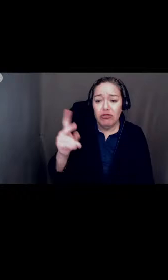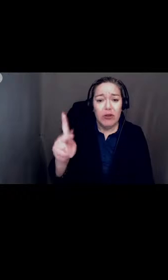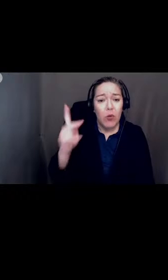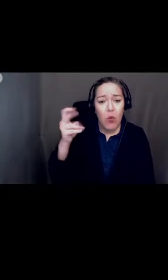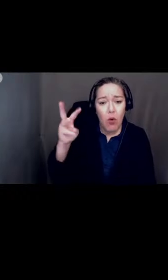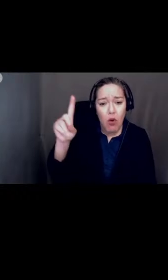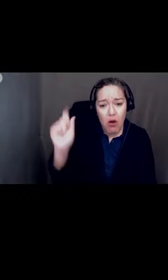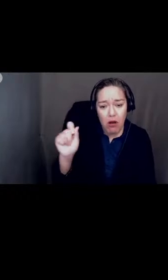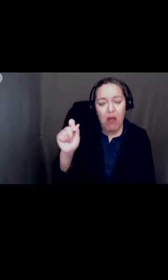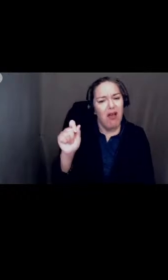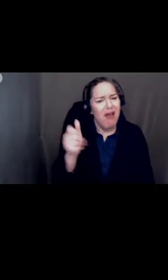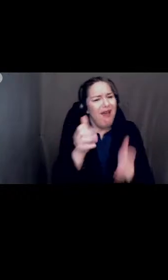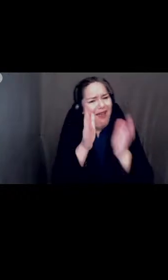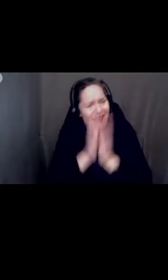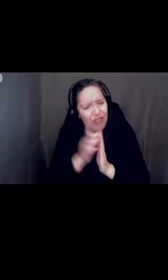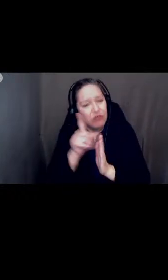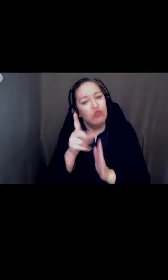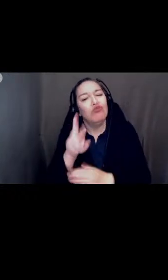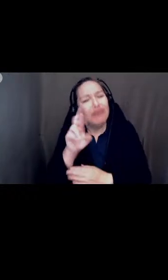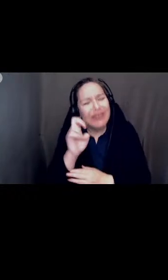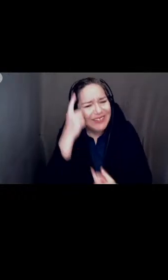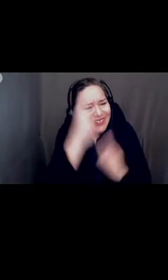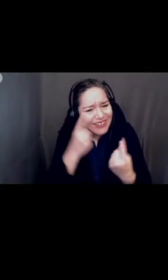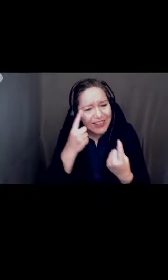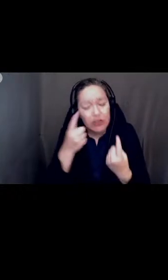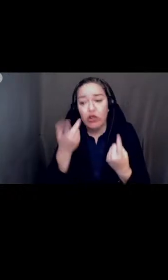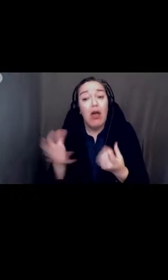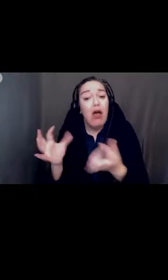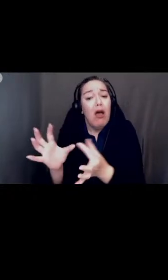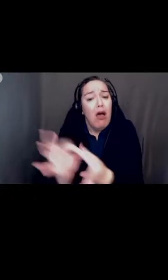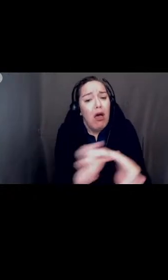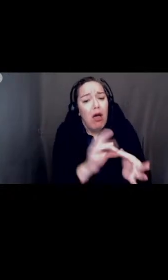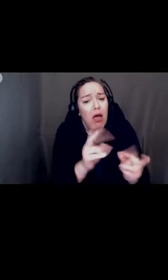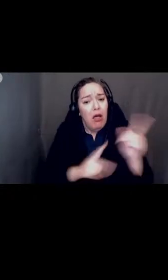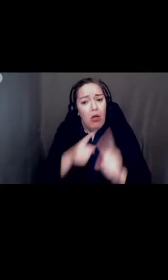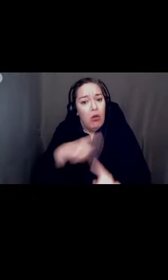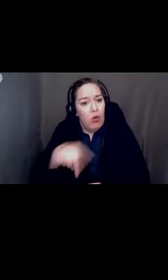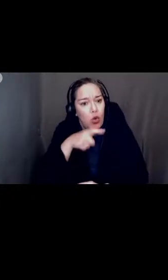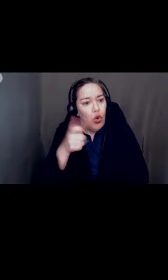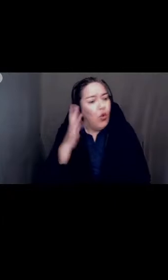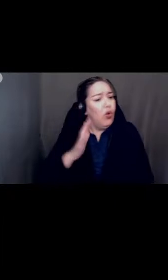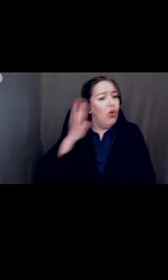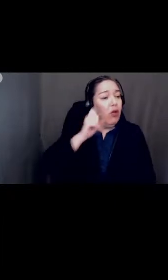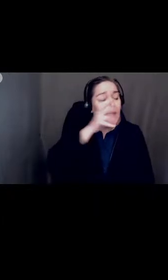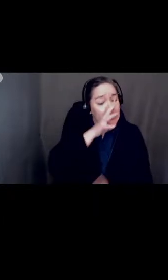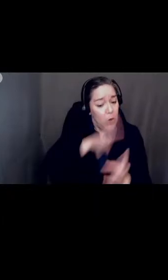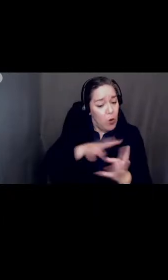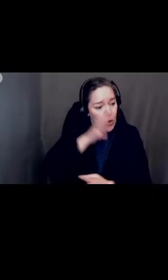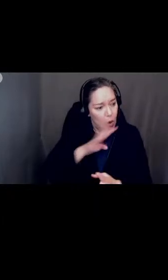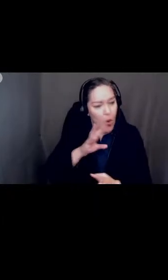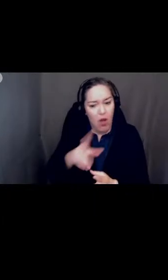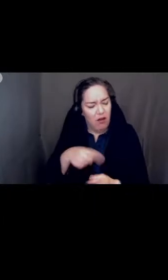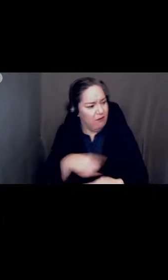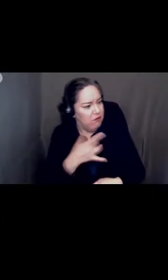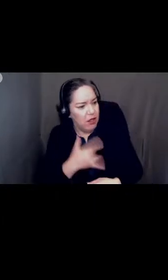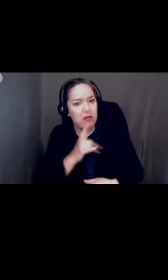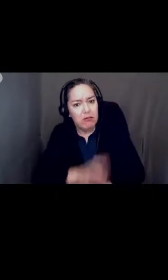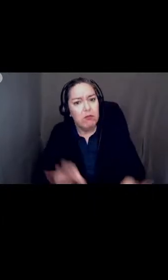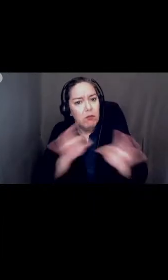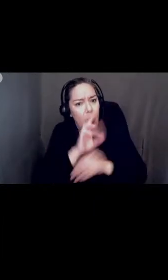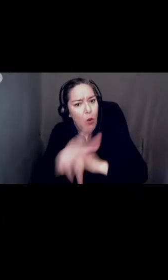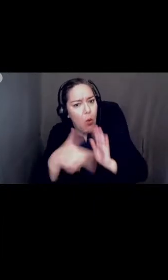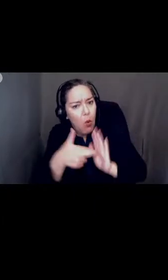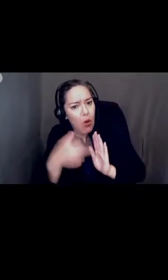She has united those who have been ignored in the past and has made us feel that we really play an important role in the lives of our students.